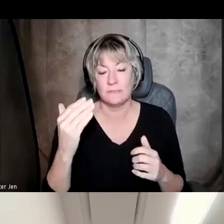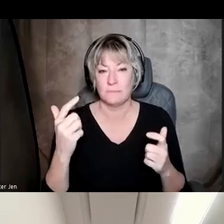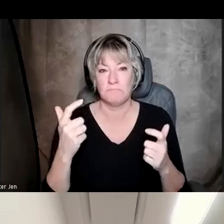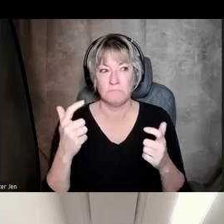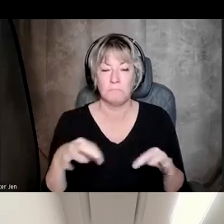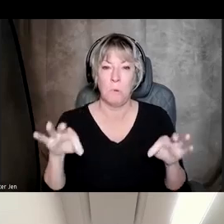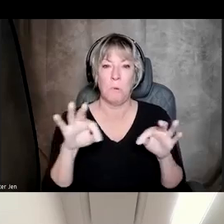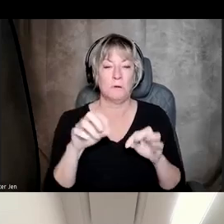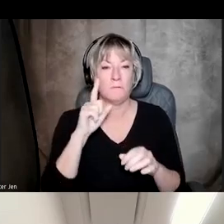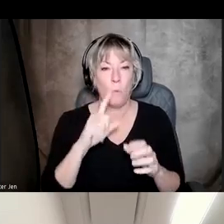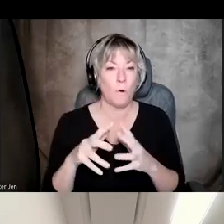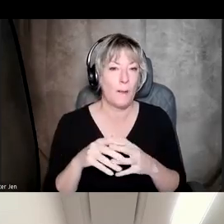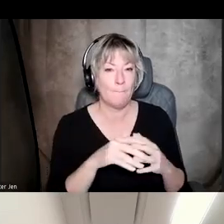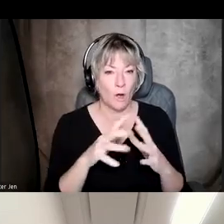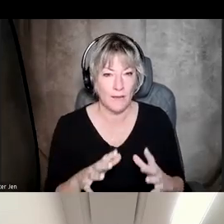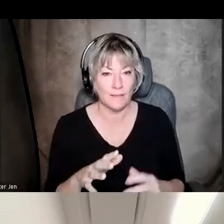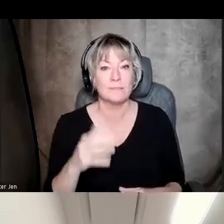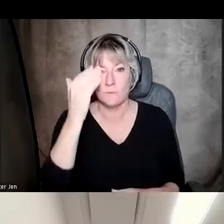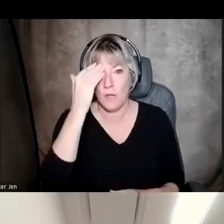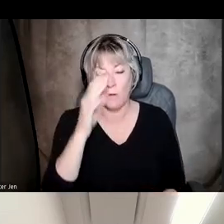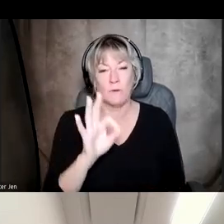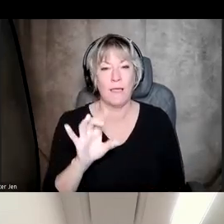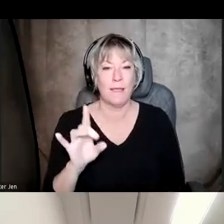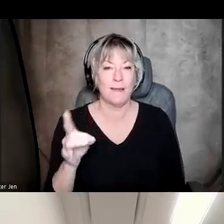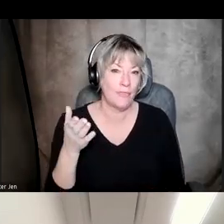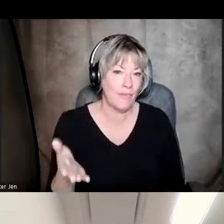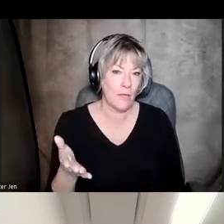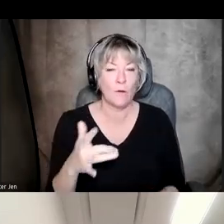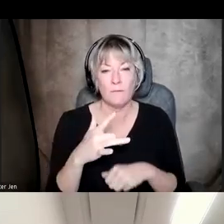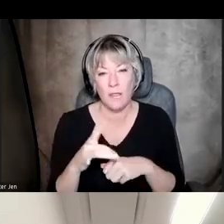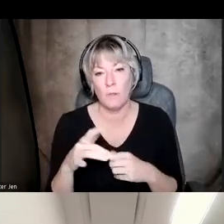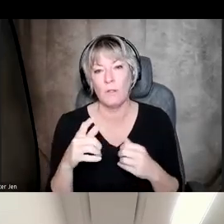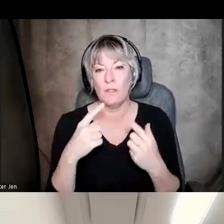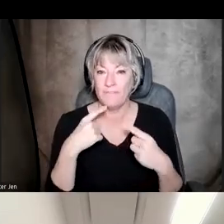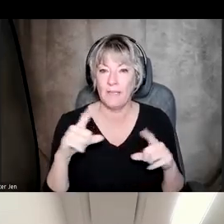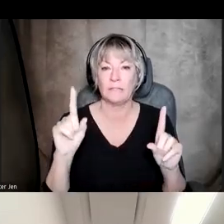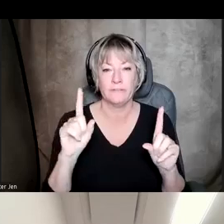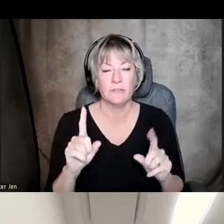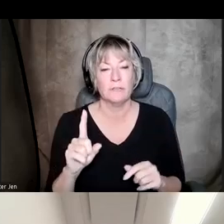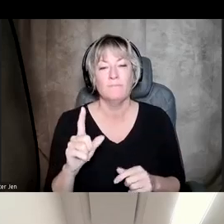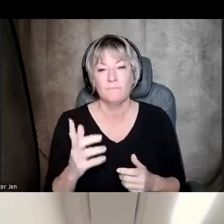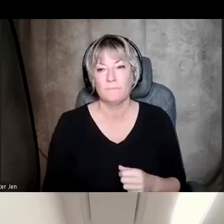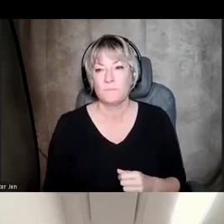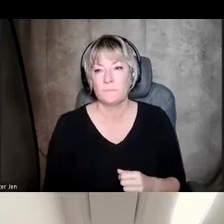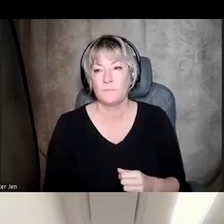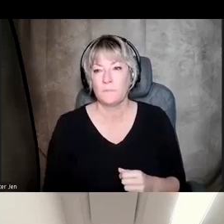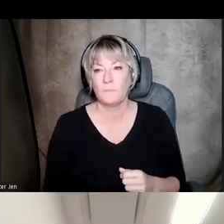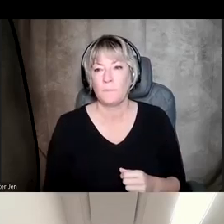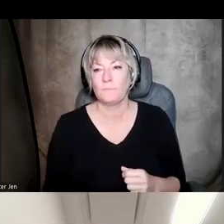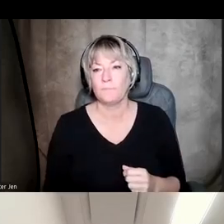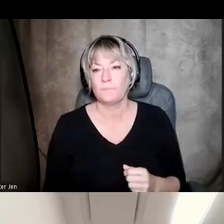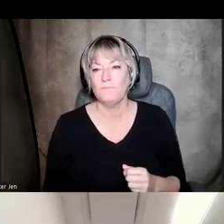for Americans, that 988 exists, that it's effective, and that it's available to them.